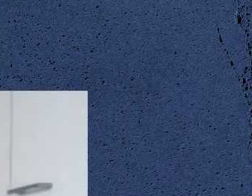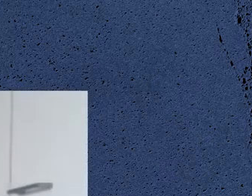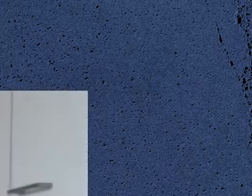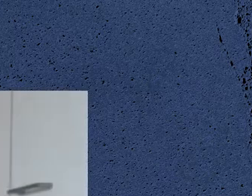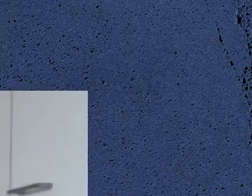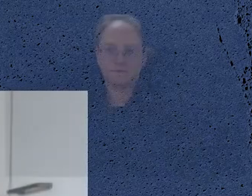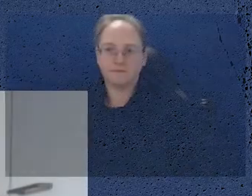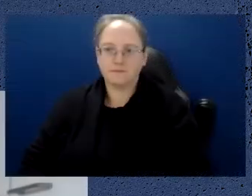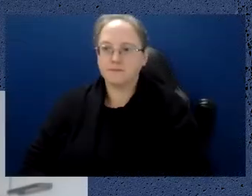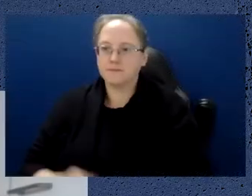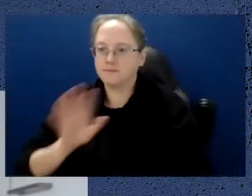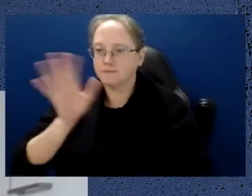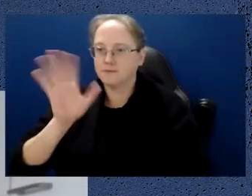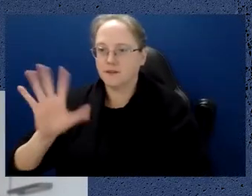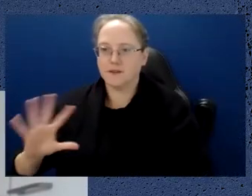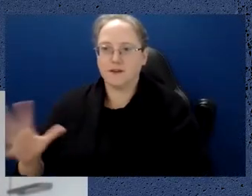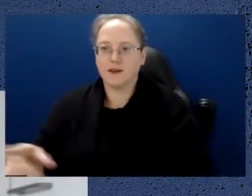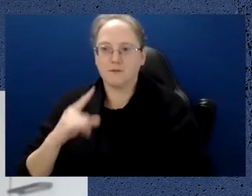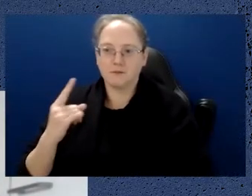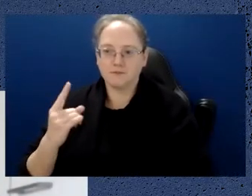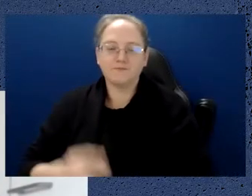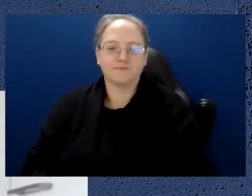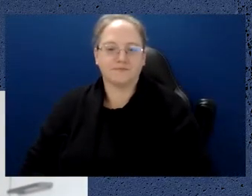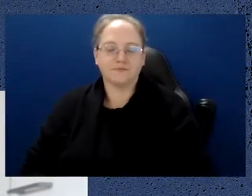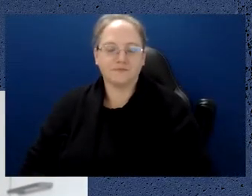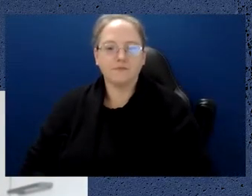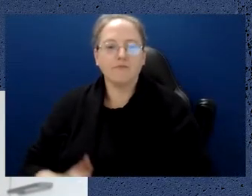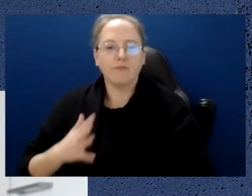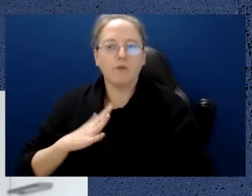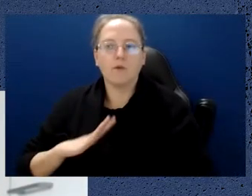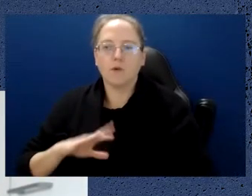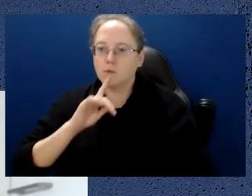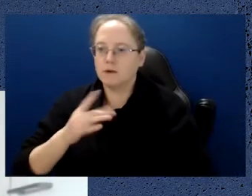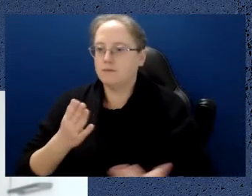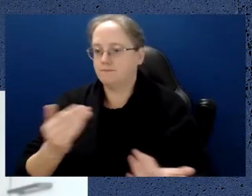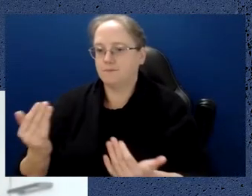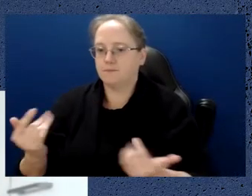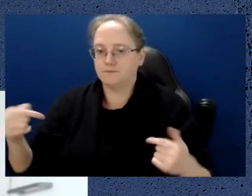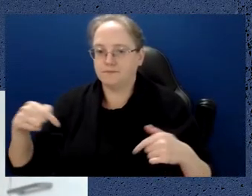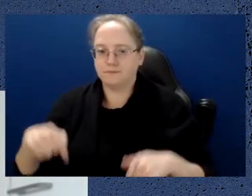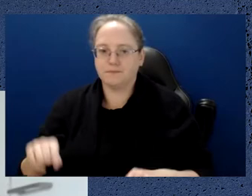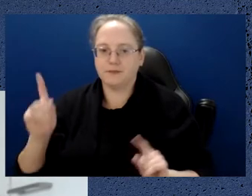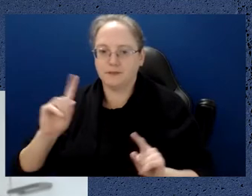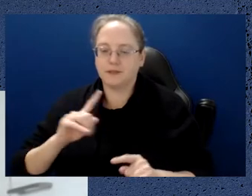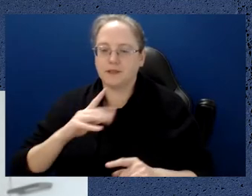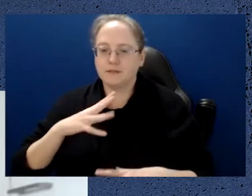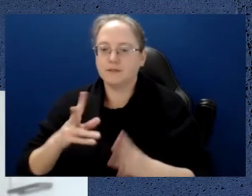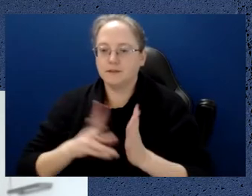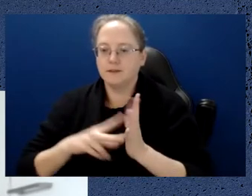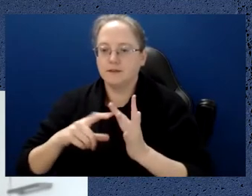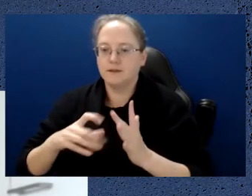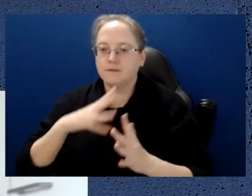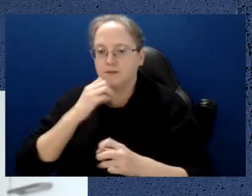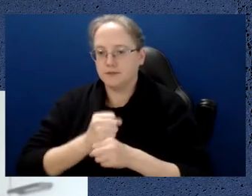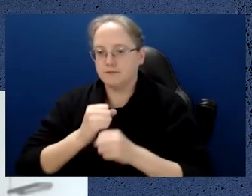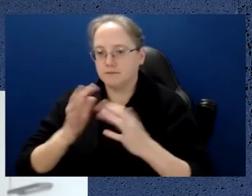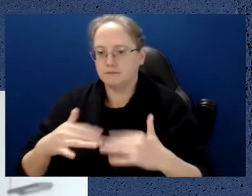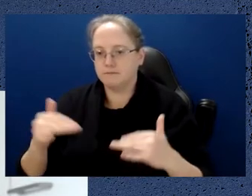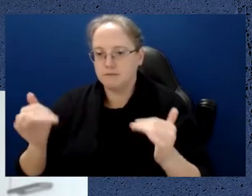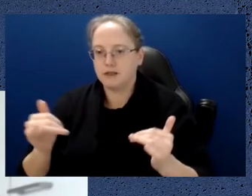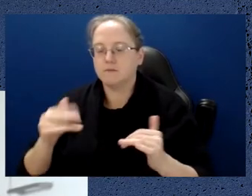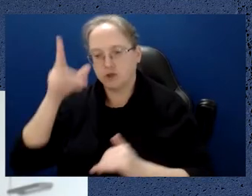Hello everyone, I'd like to welcome you to today's Victorian Parliamentary Library